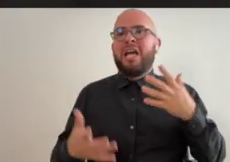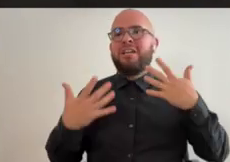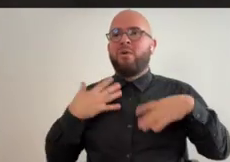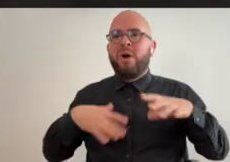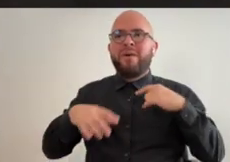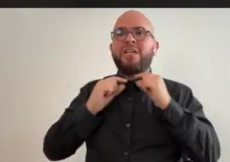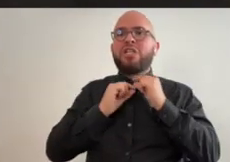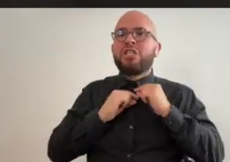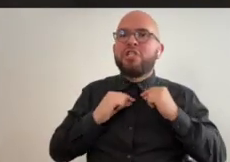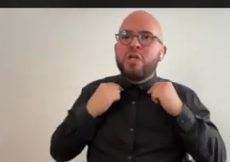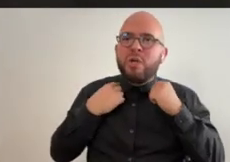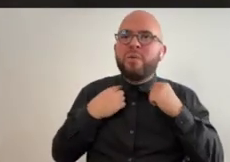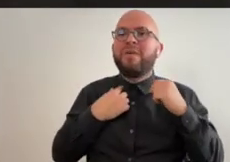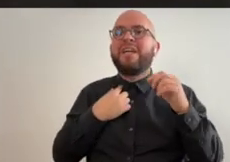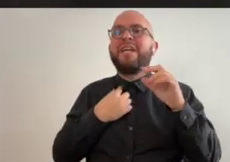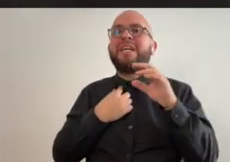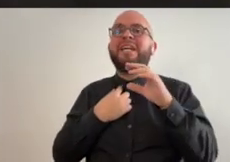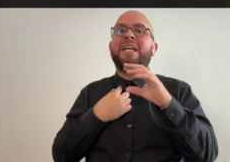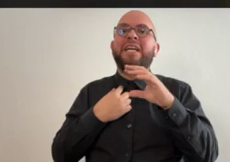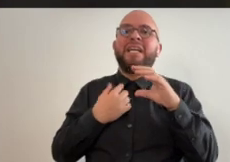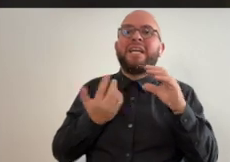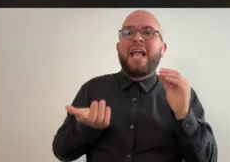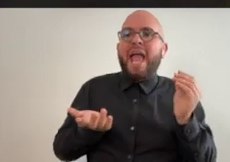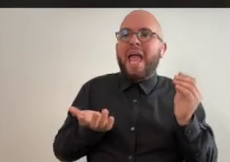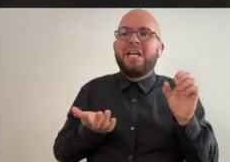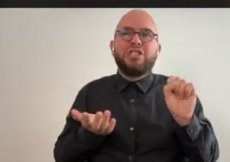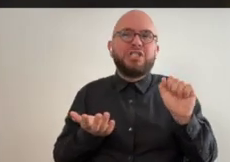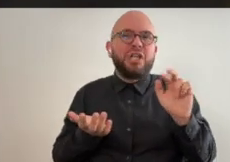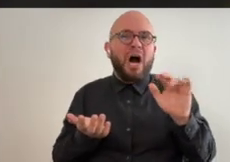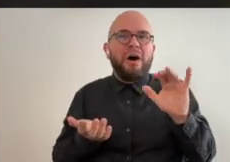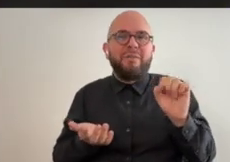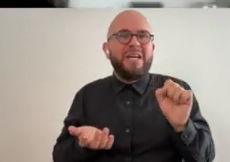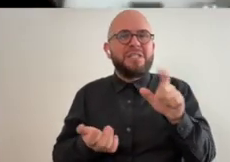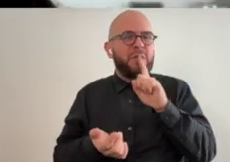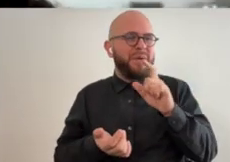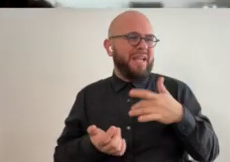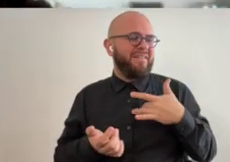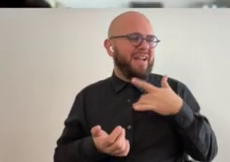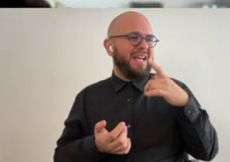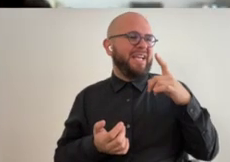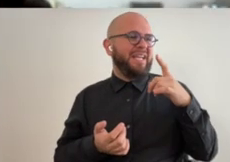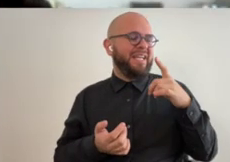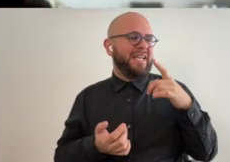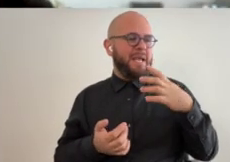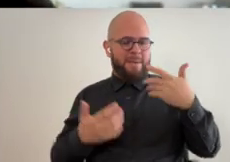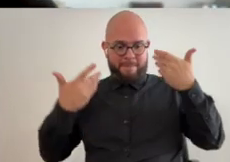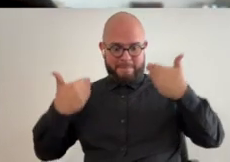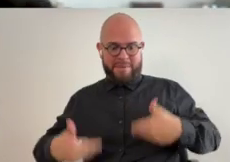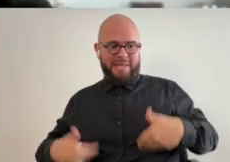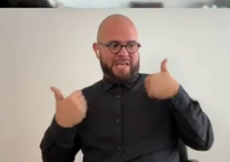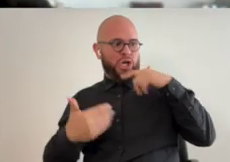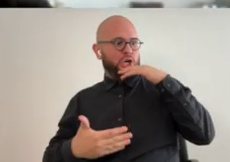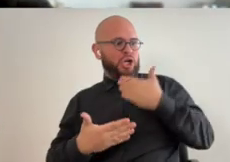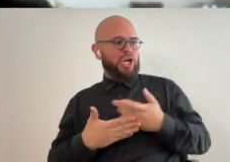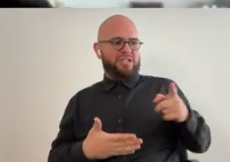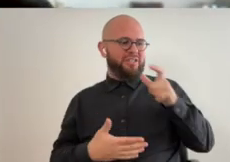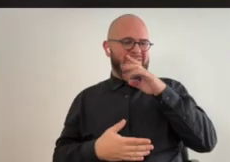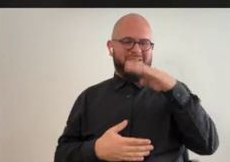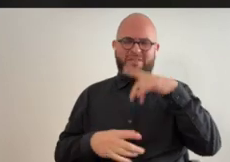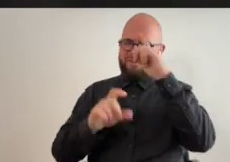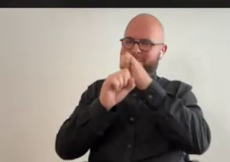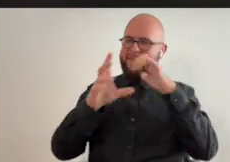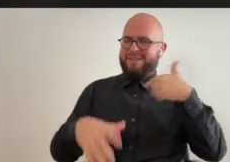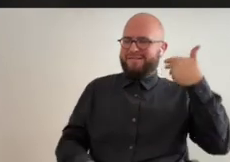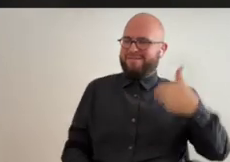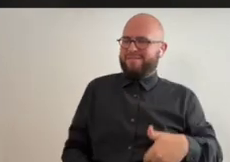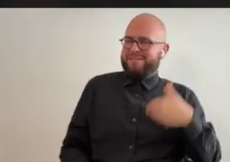and saris and you know all that kind of you know so yes i didn't fit into what she had imagined her daughter was going